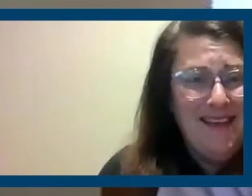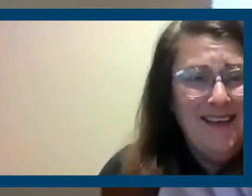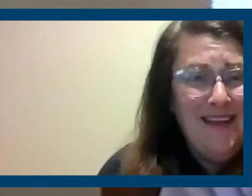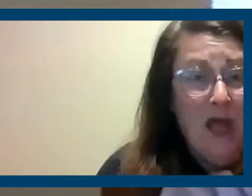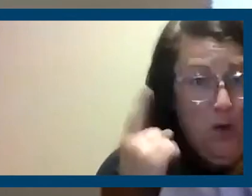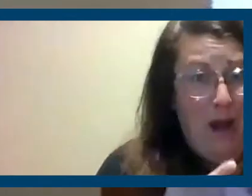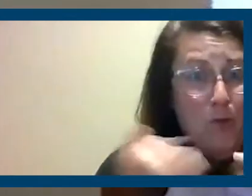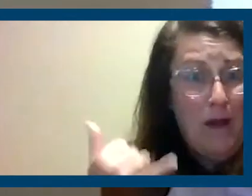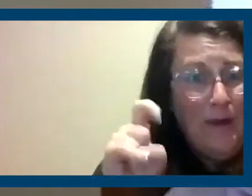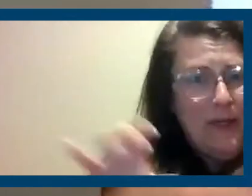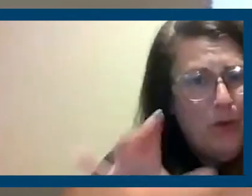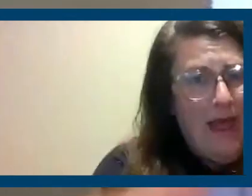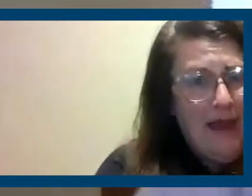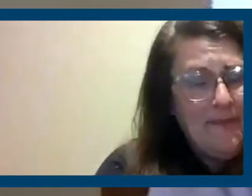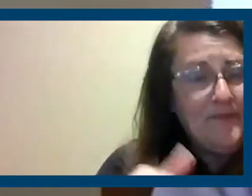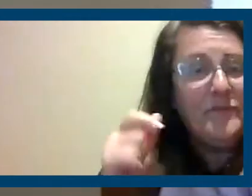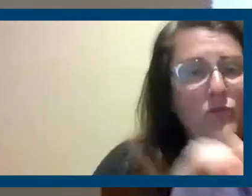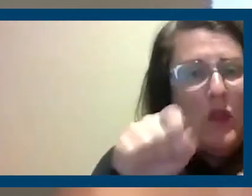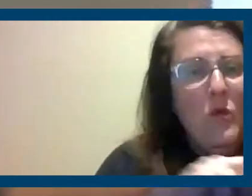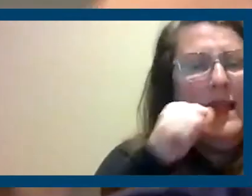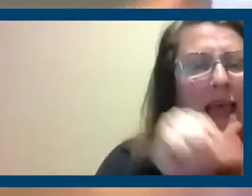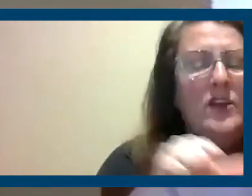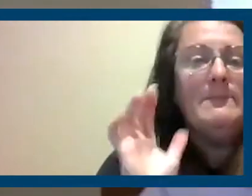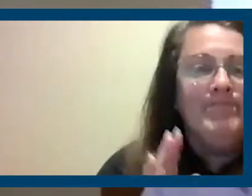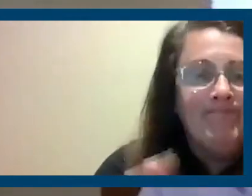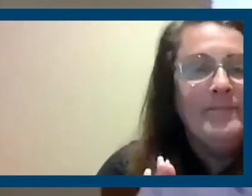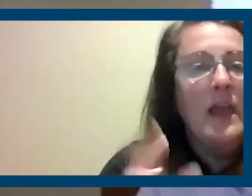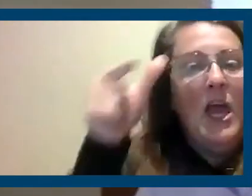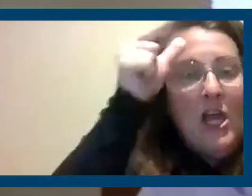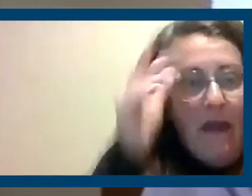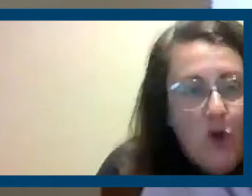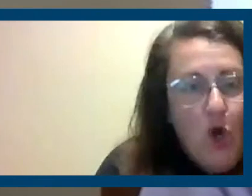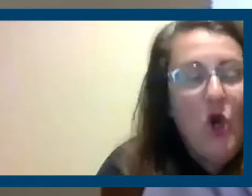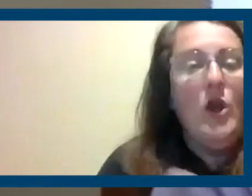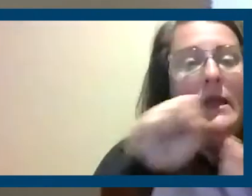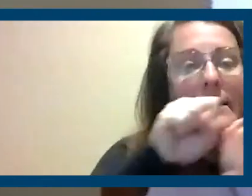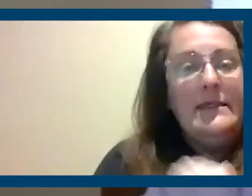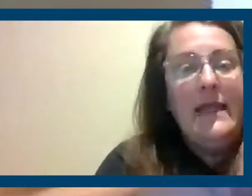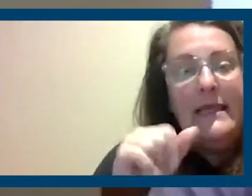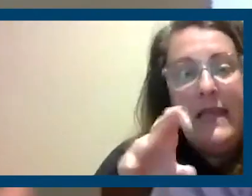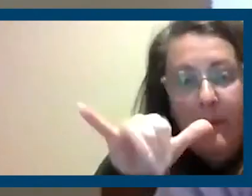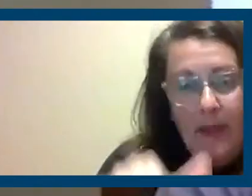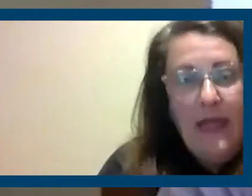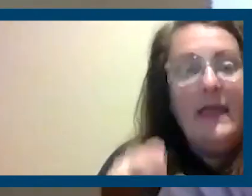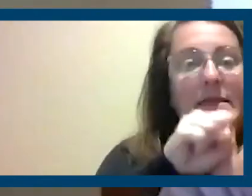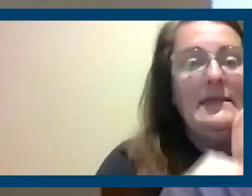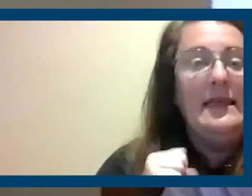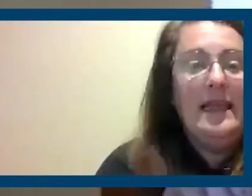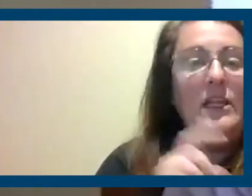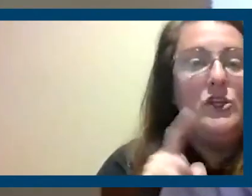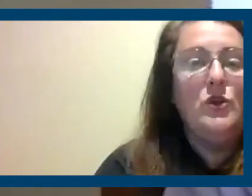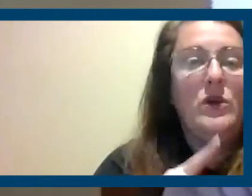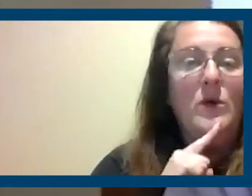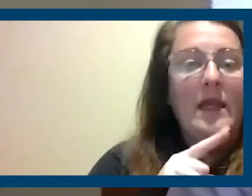when we need to do it. And I we wrote letters to urge the governor, urge the state assembly and the state Senate to relax Costa Hawkins.